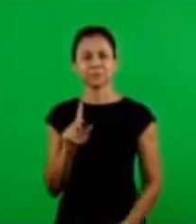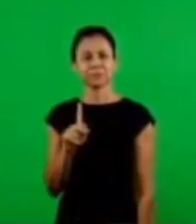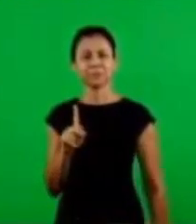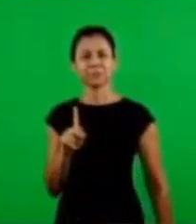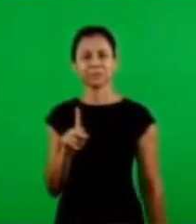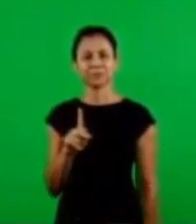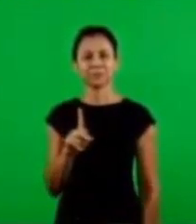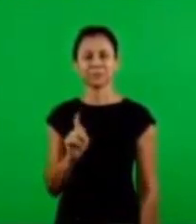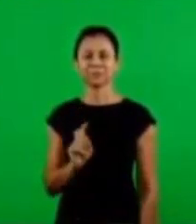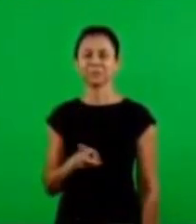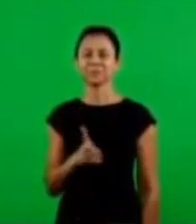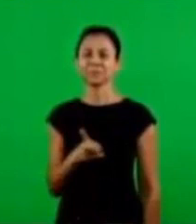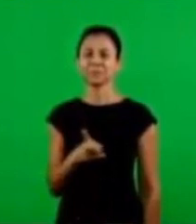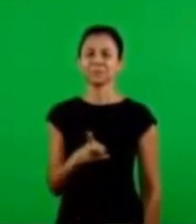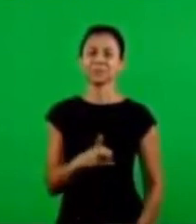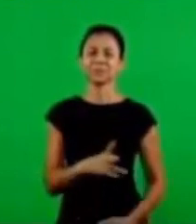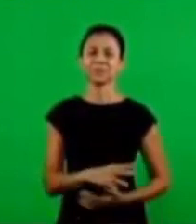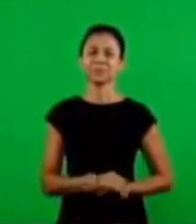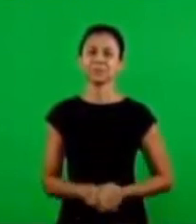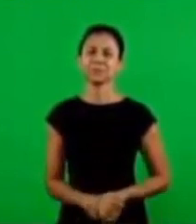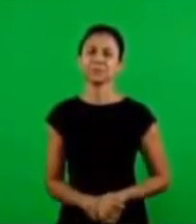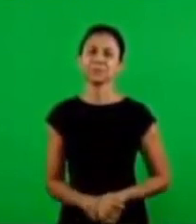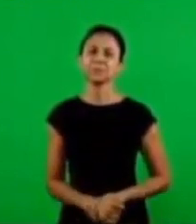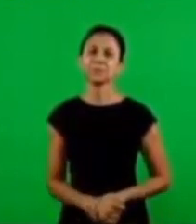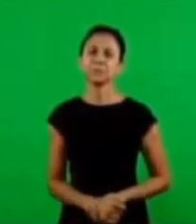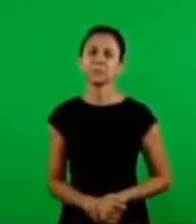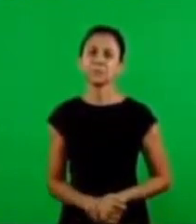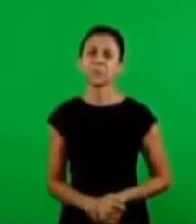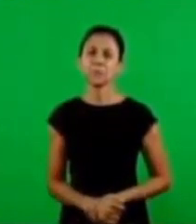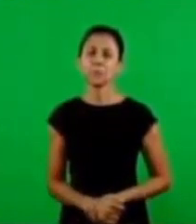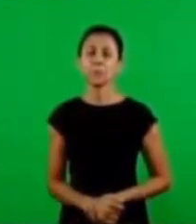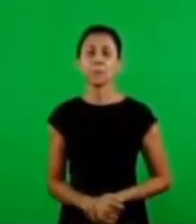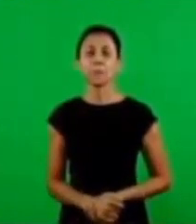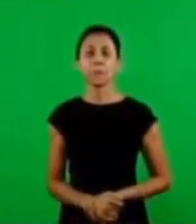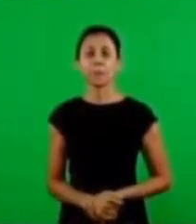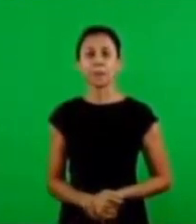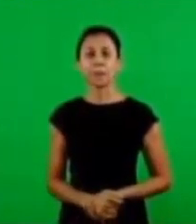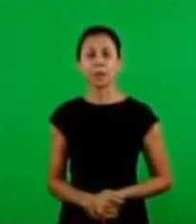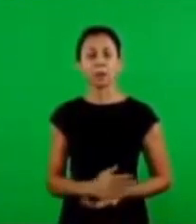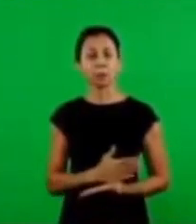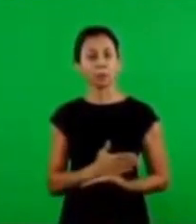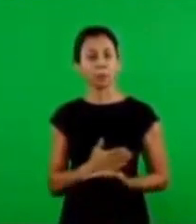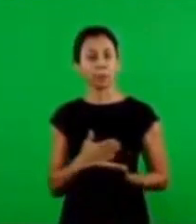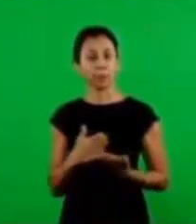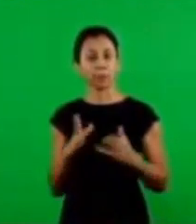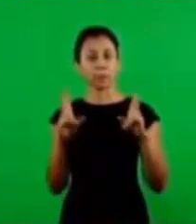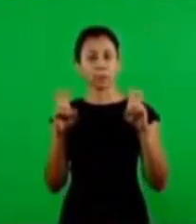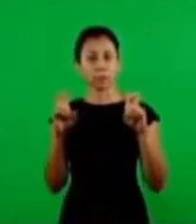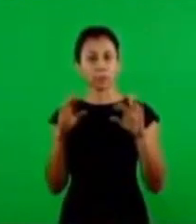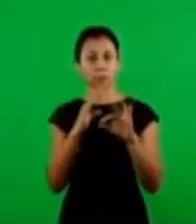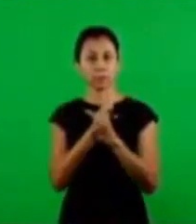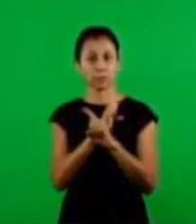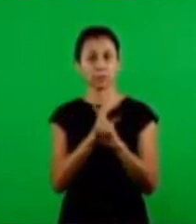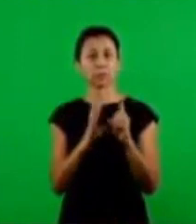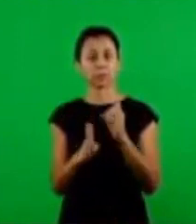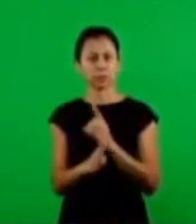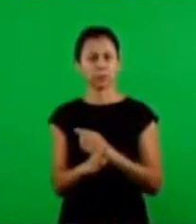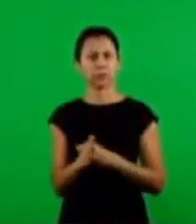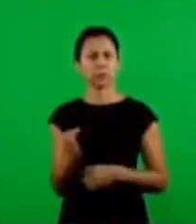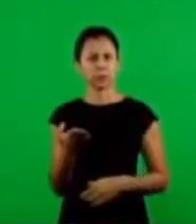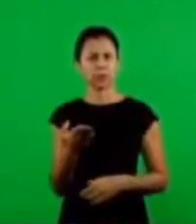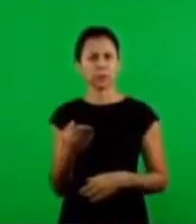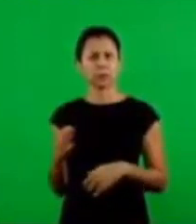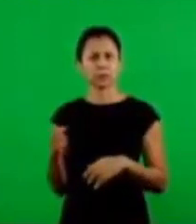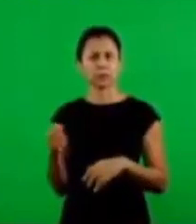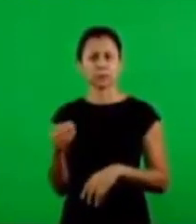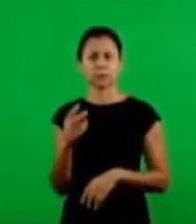Now, let's go. Now we're going to enter into the subject of this Sunday school. He